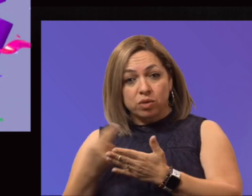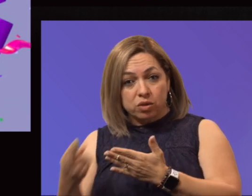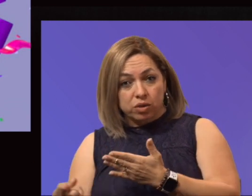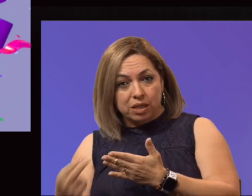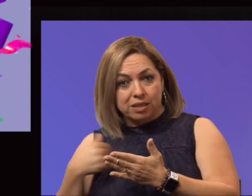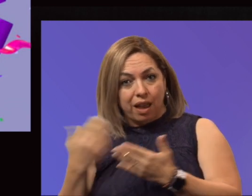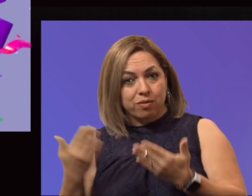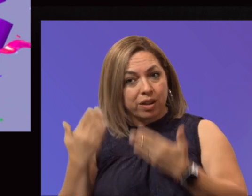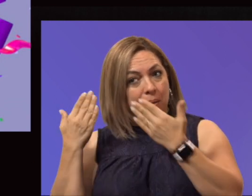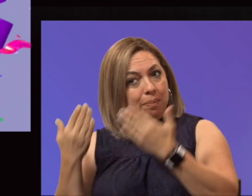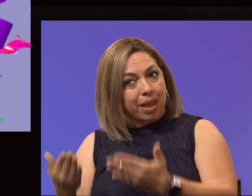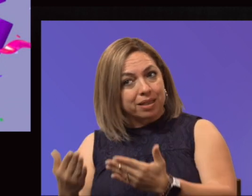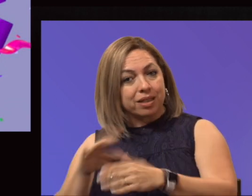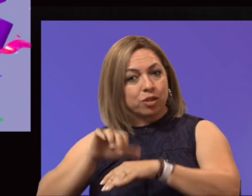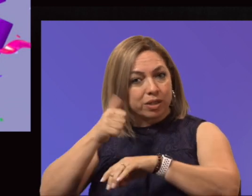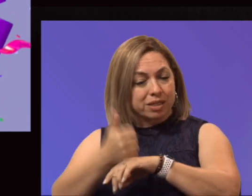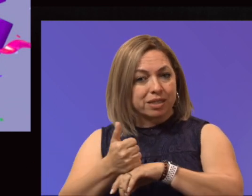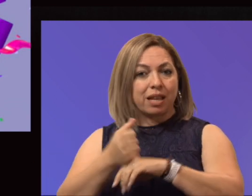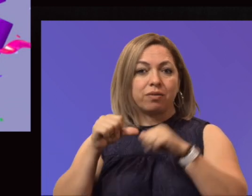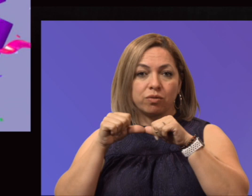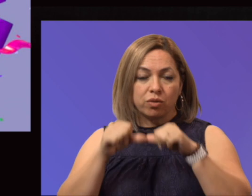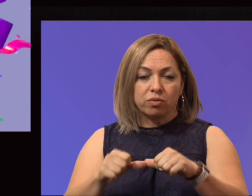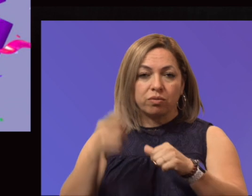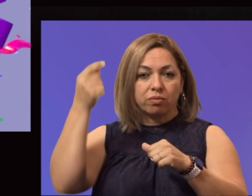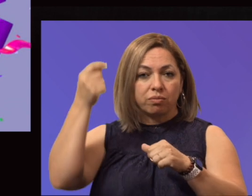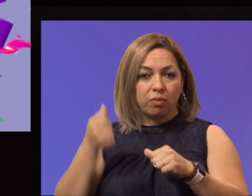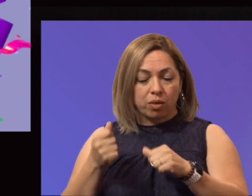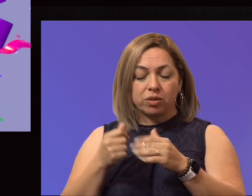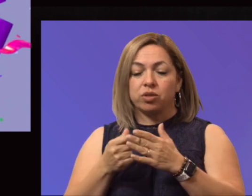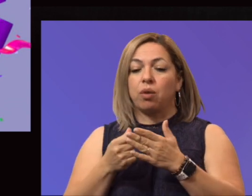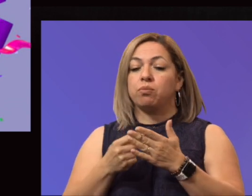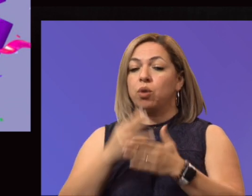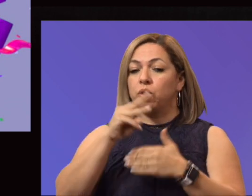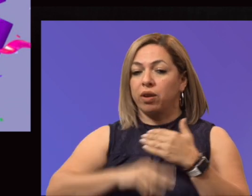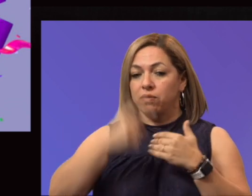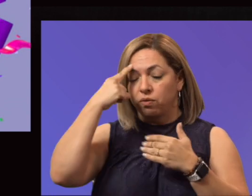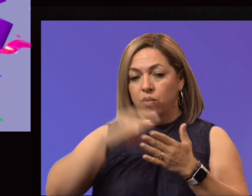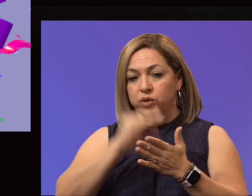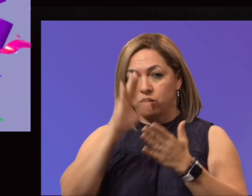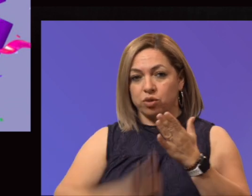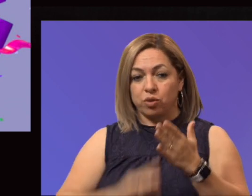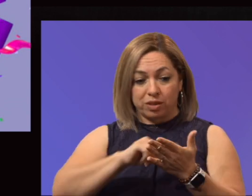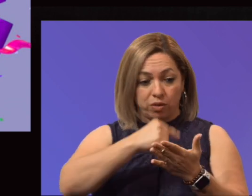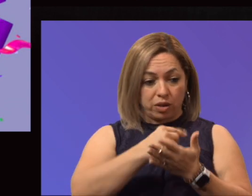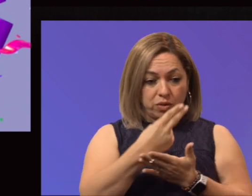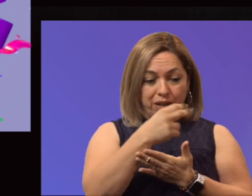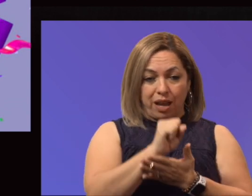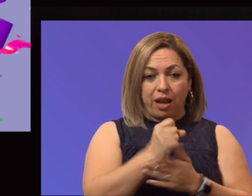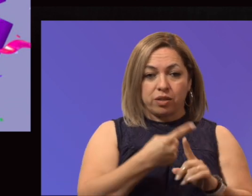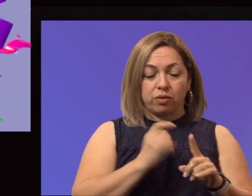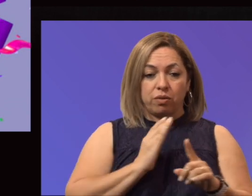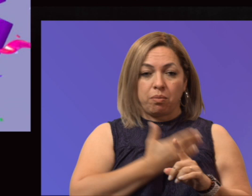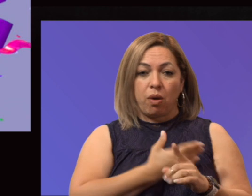to establish a permanent scholarship program for students that are graduating from high school from our community for them to be able to come